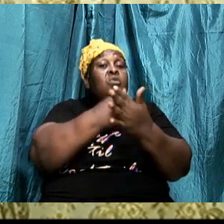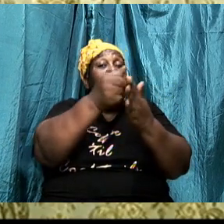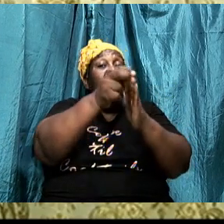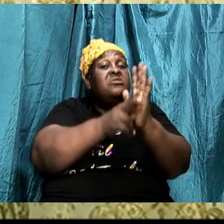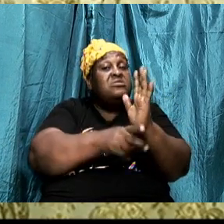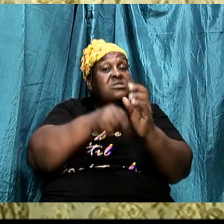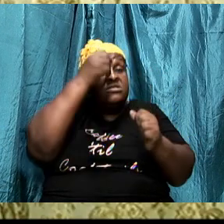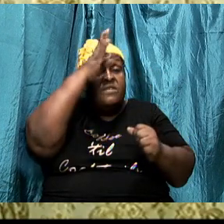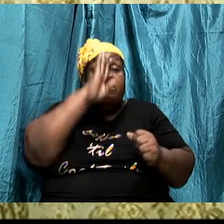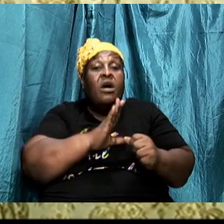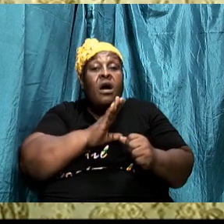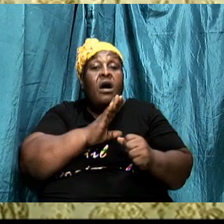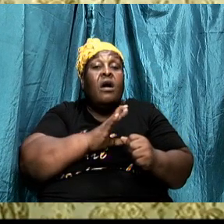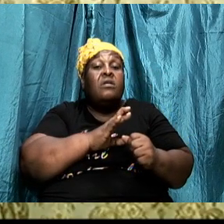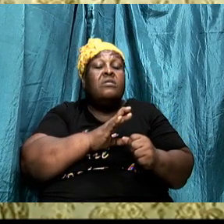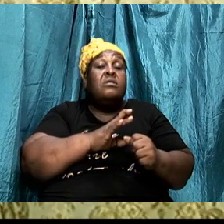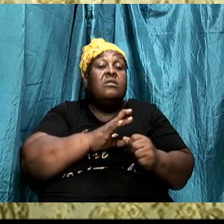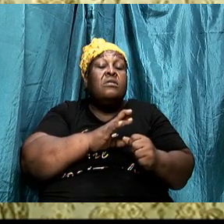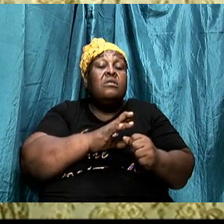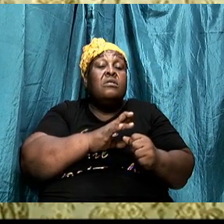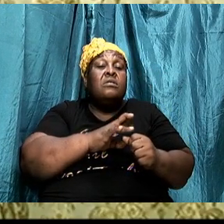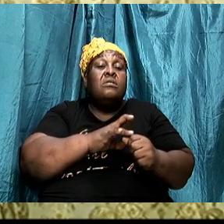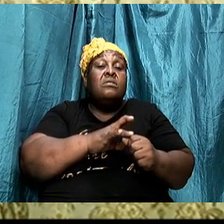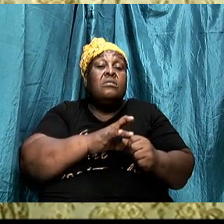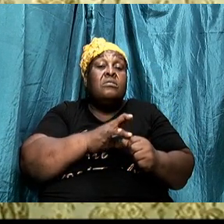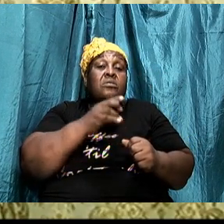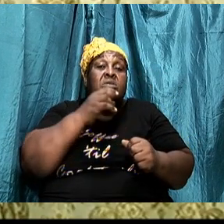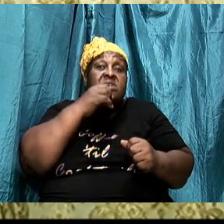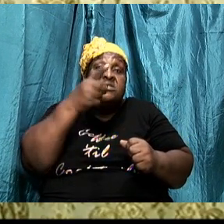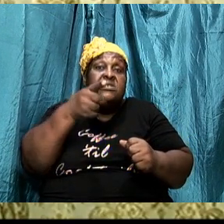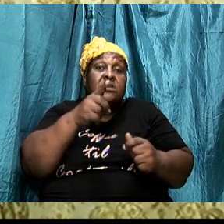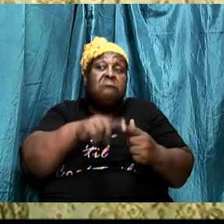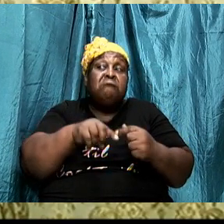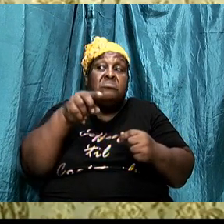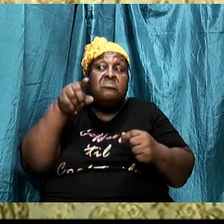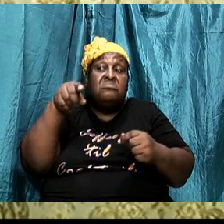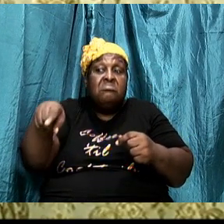should be able to say to that person peace